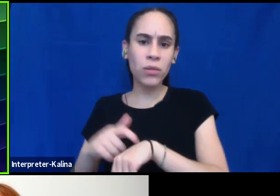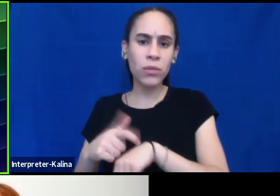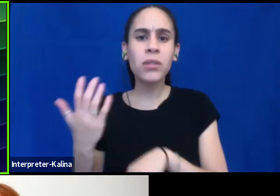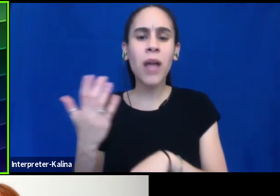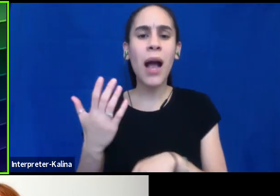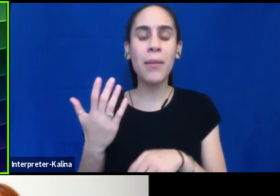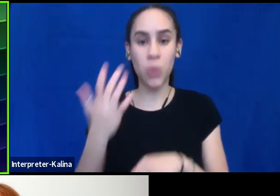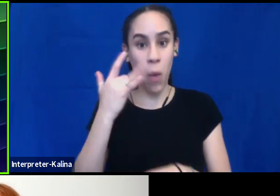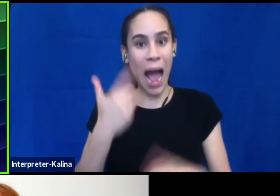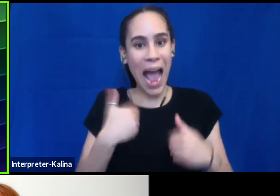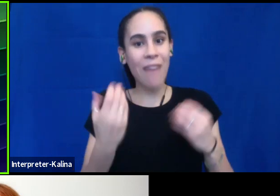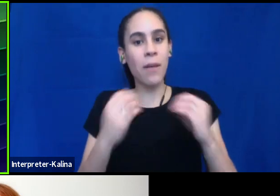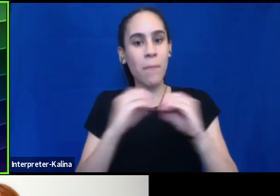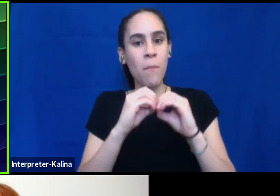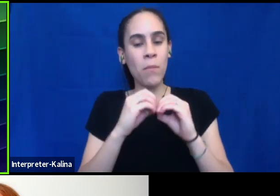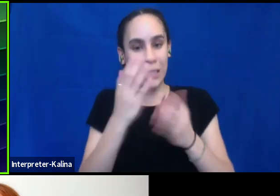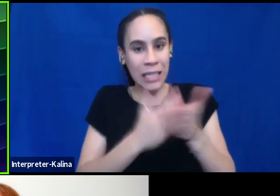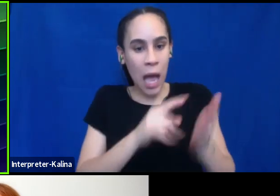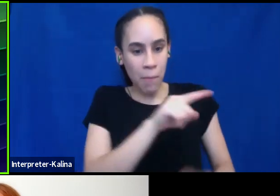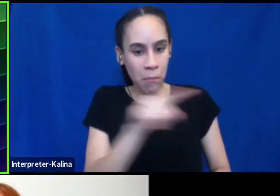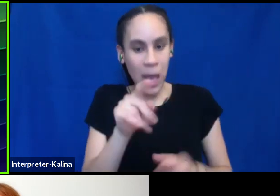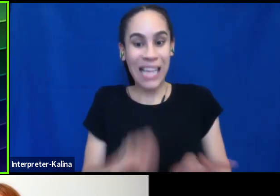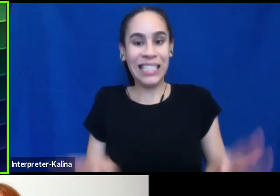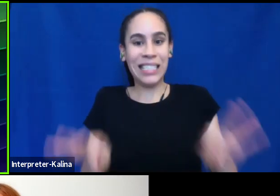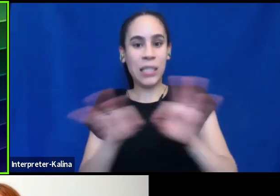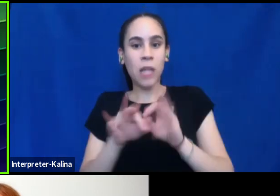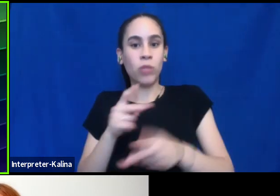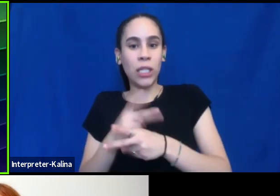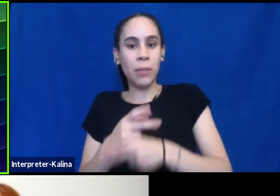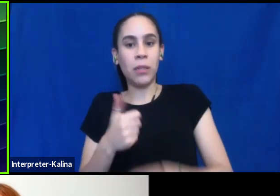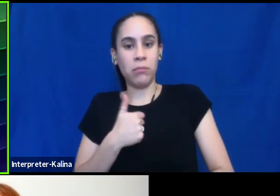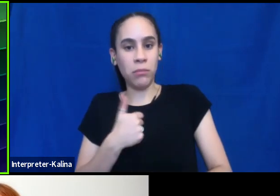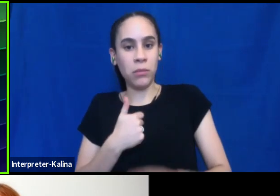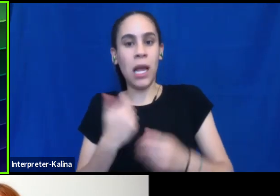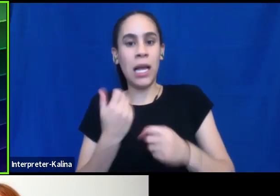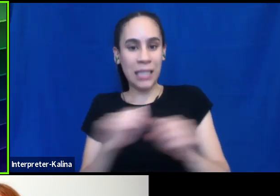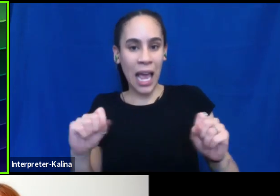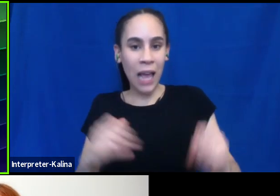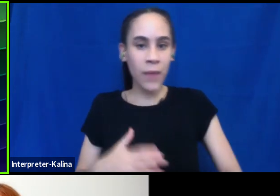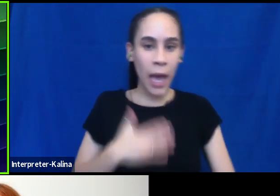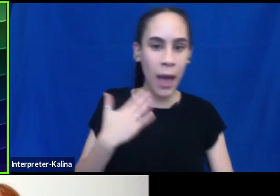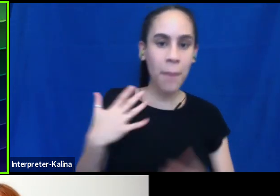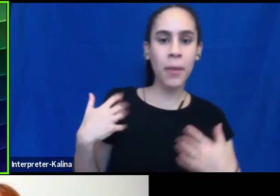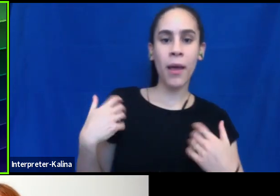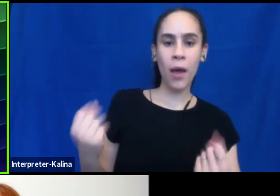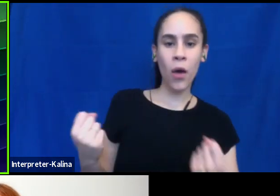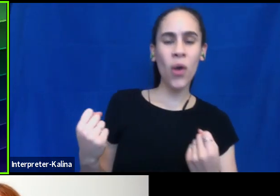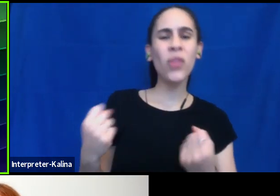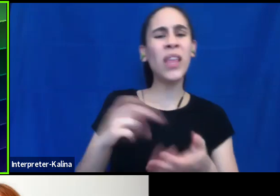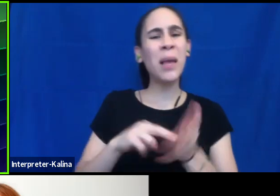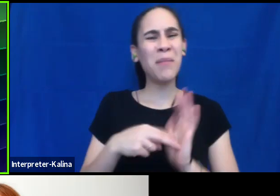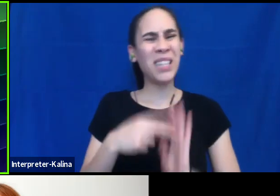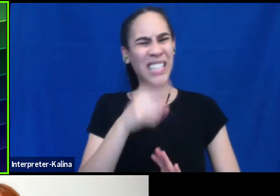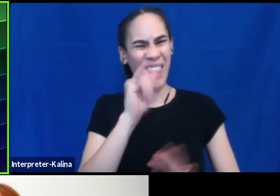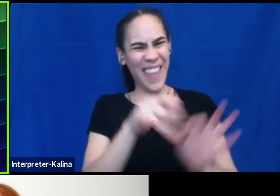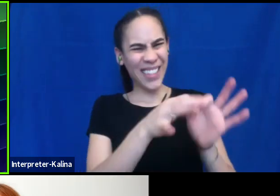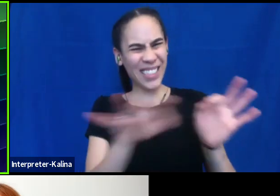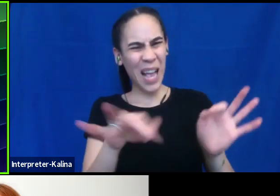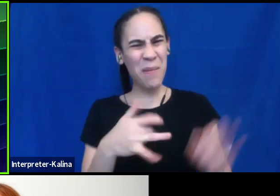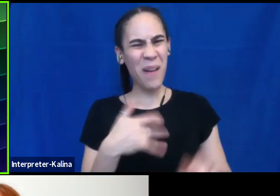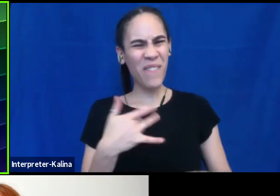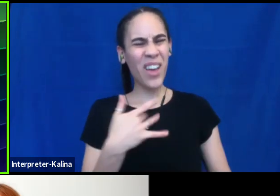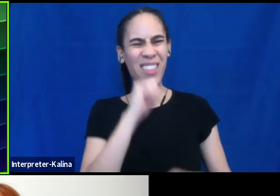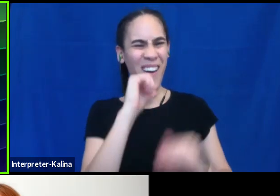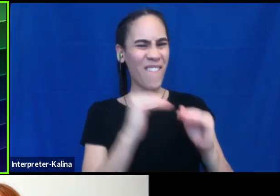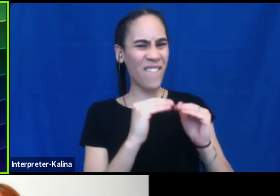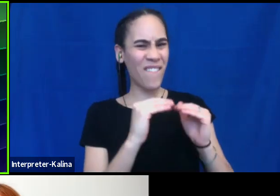essential to you and keeping you safe and happy and healthy. Um, and so that to me feels a little bit unfair. And I think that allies need